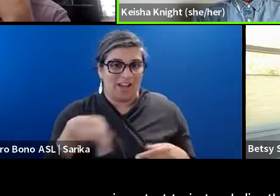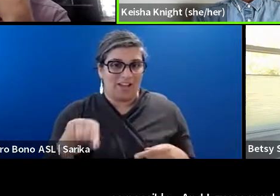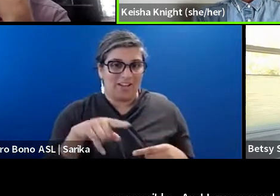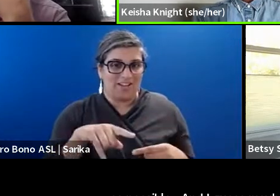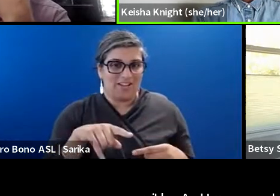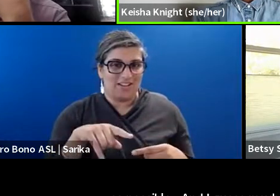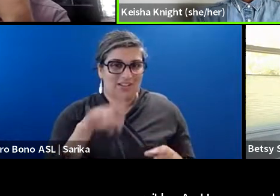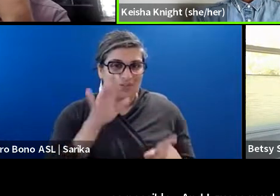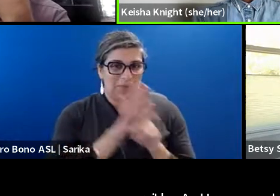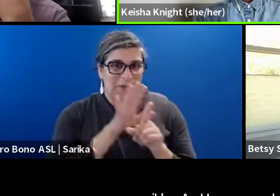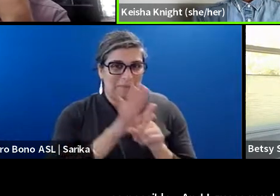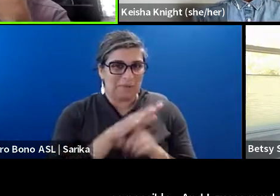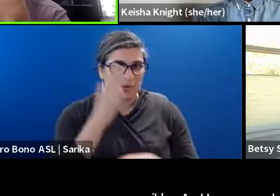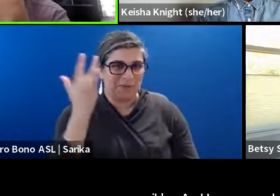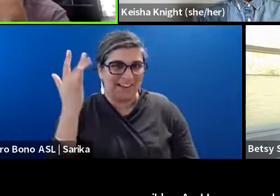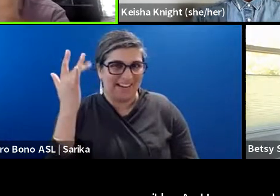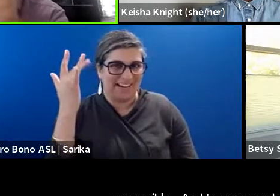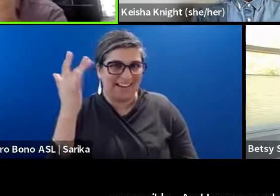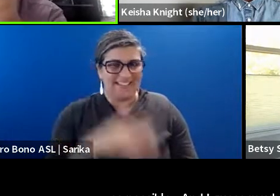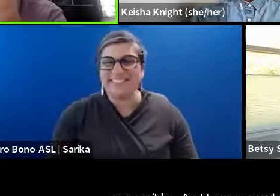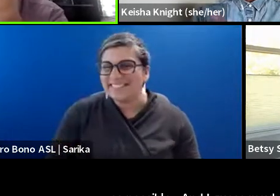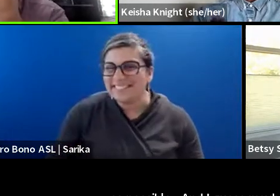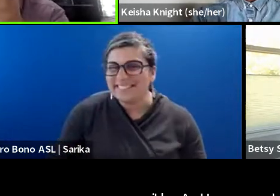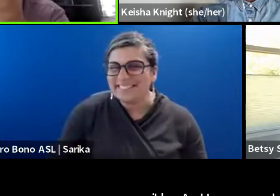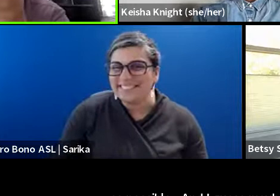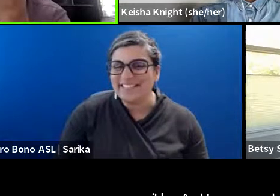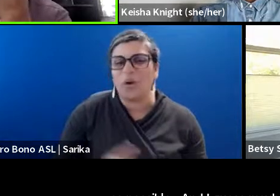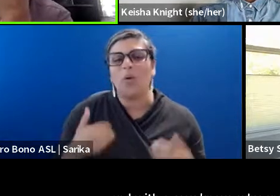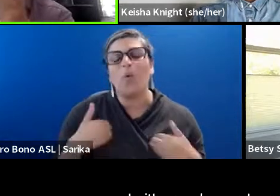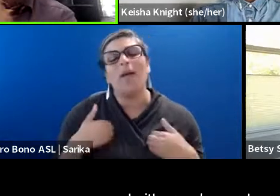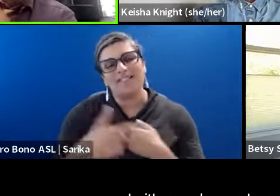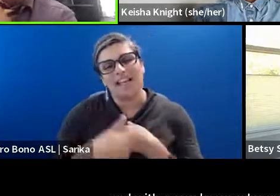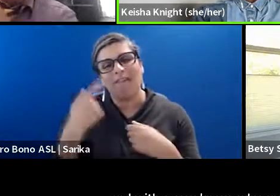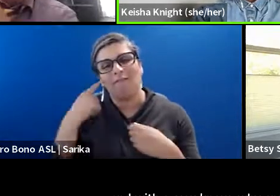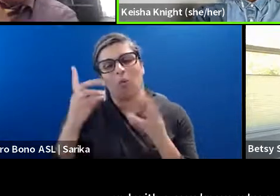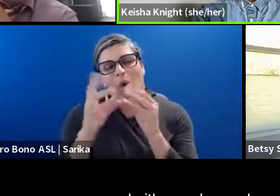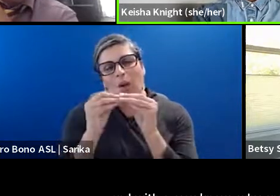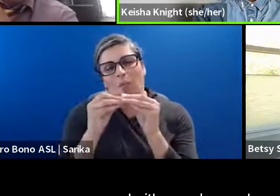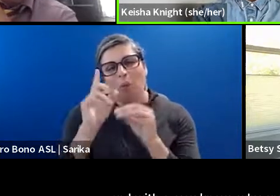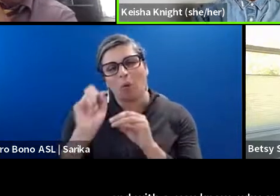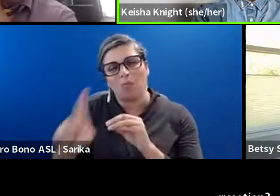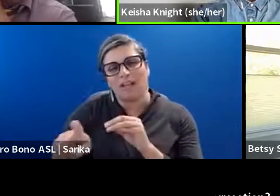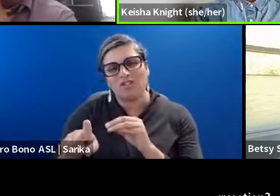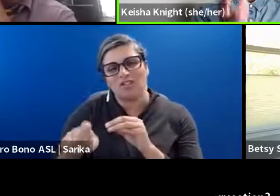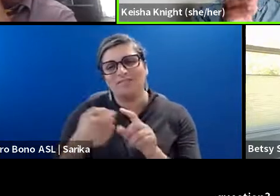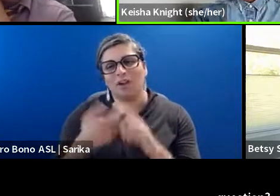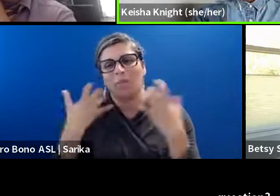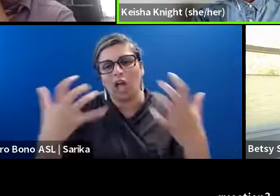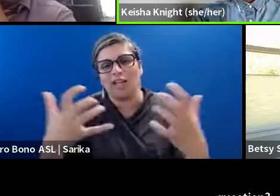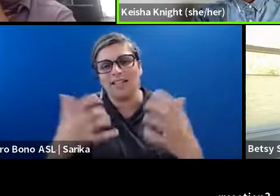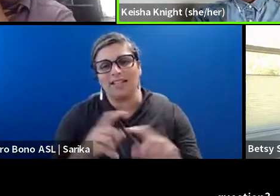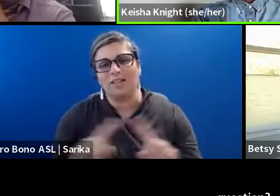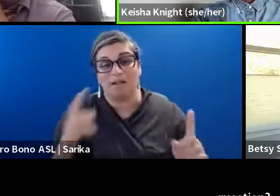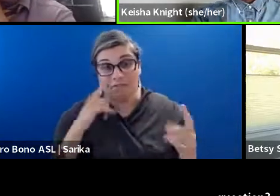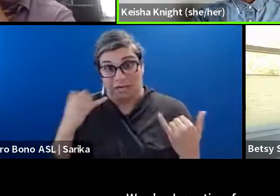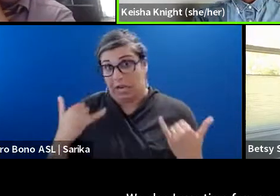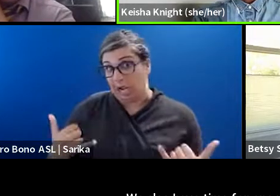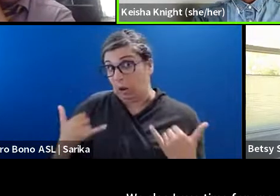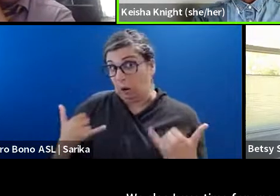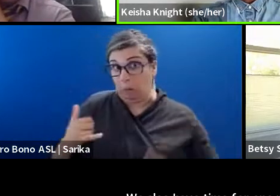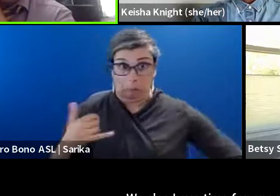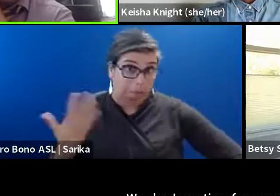popular question? We also have time for one more question if anyone has one in the, in the audience, but for now, uh,